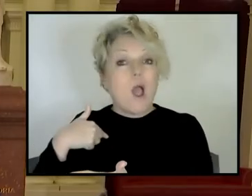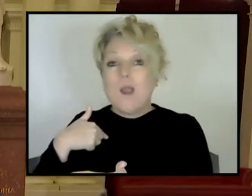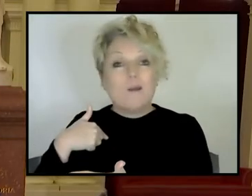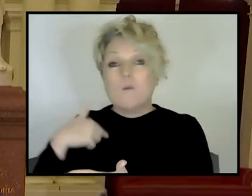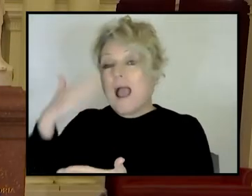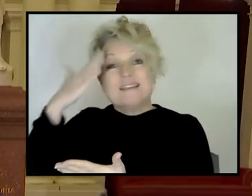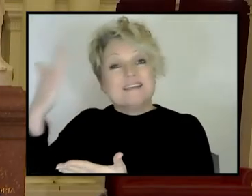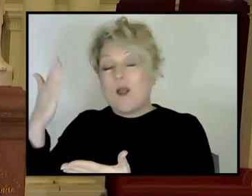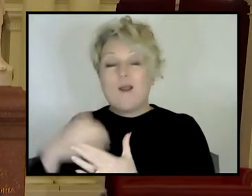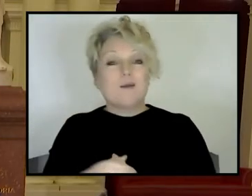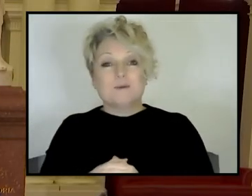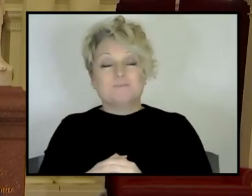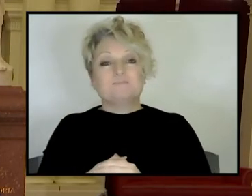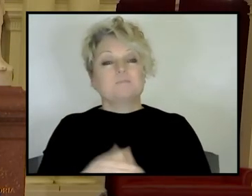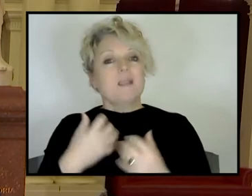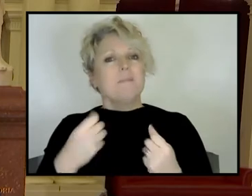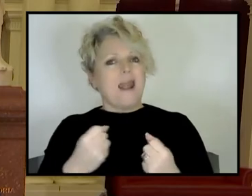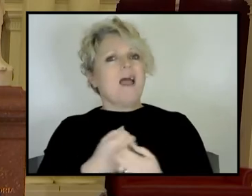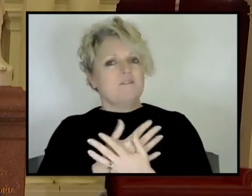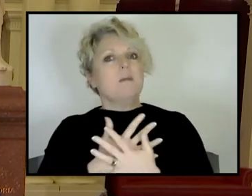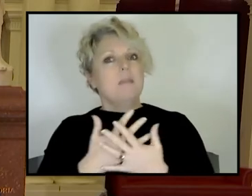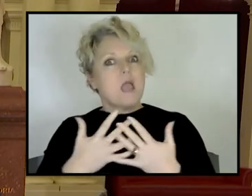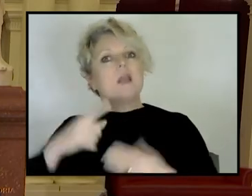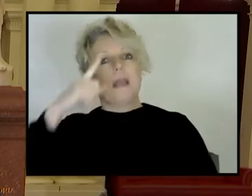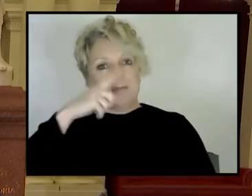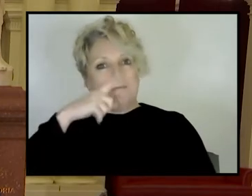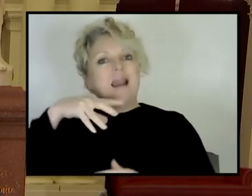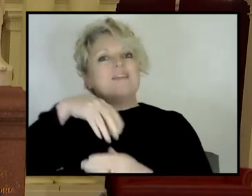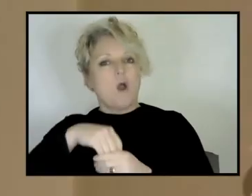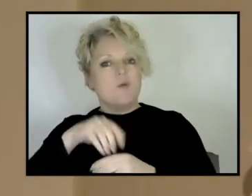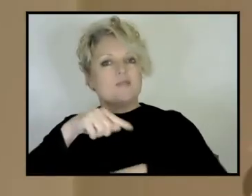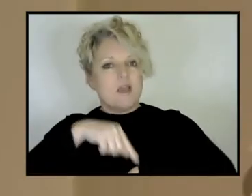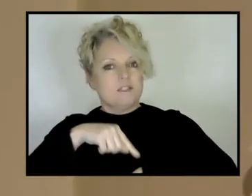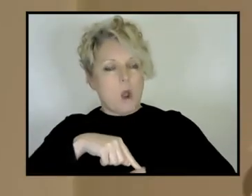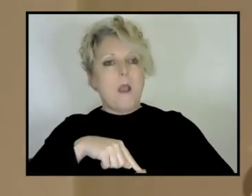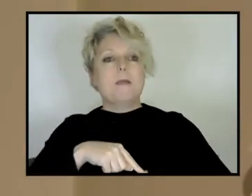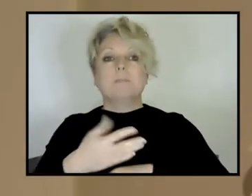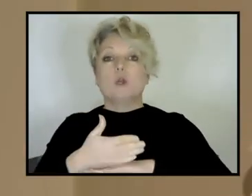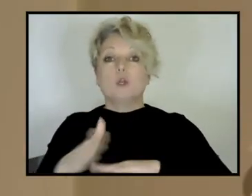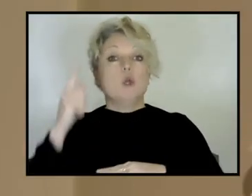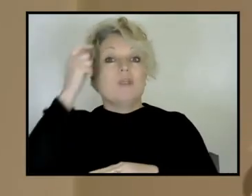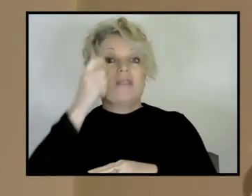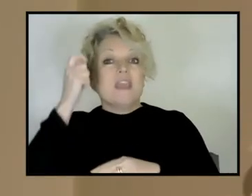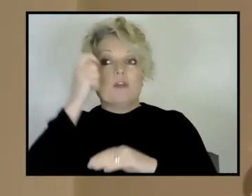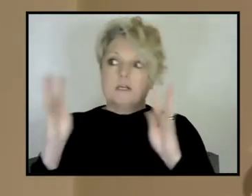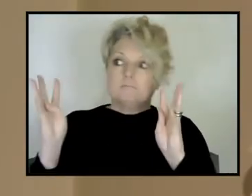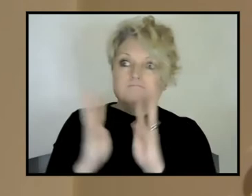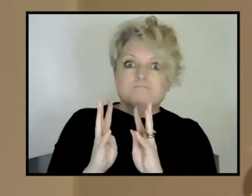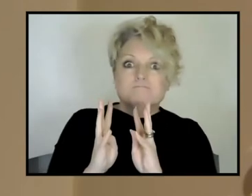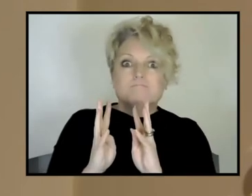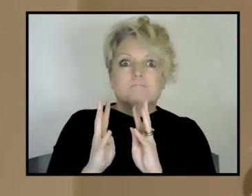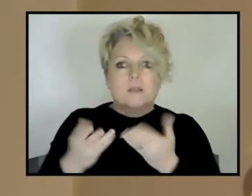that through history, but the number of different individuals that were involved and the things that allowed these discoveries to happen. So trying to